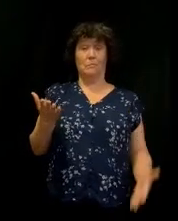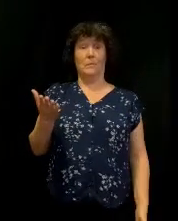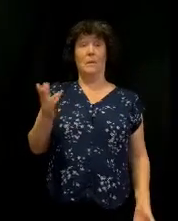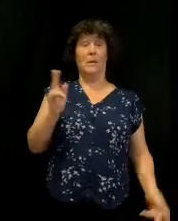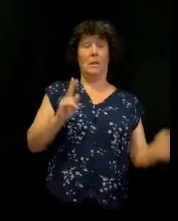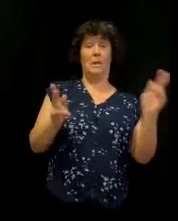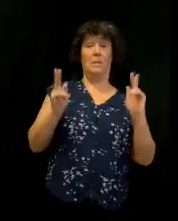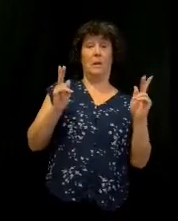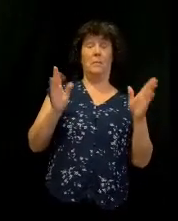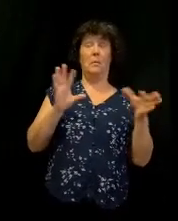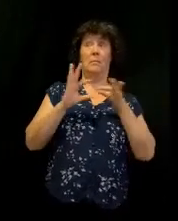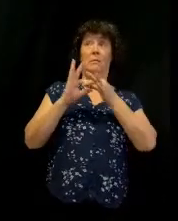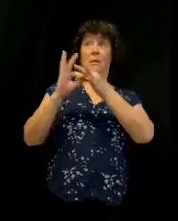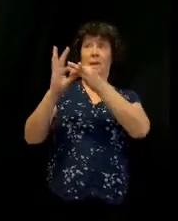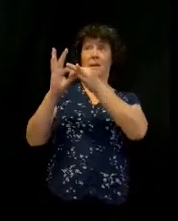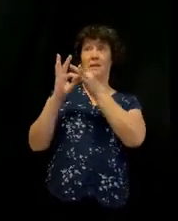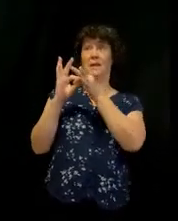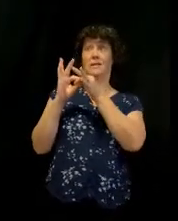people that are engaging it.